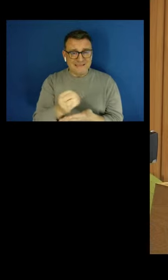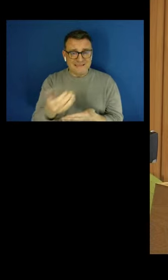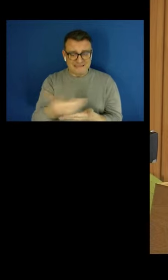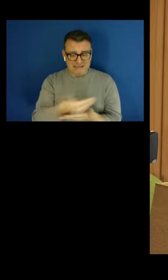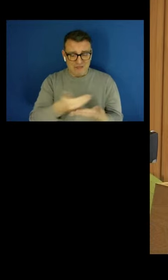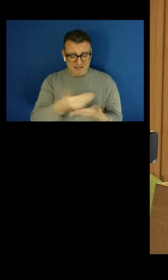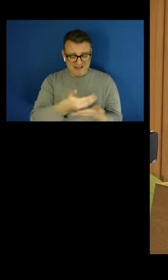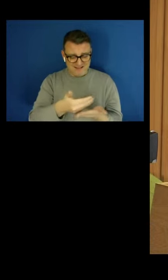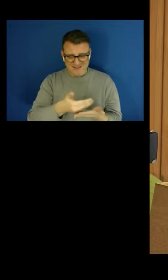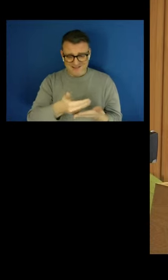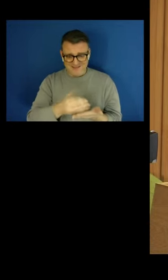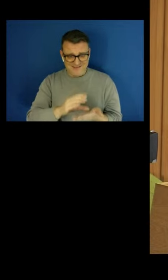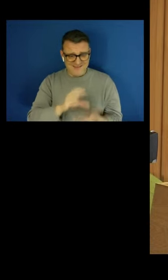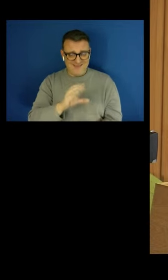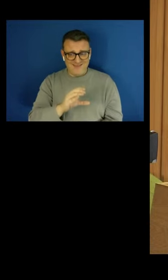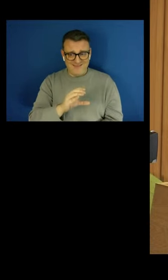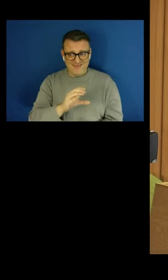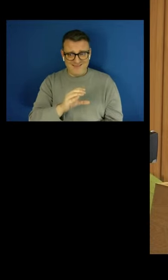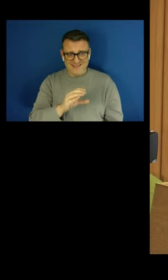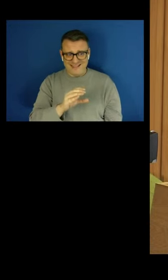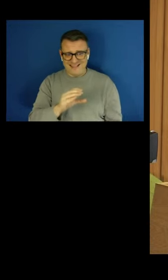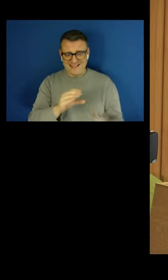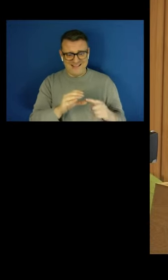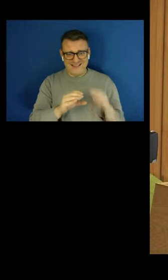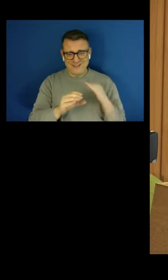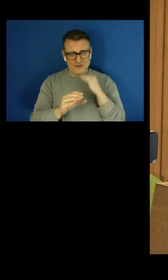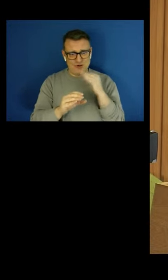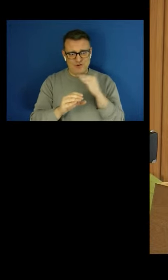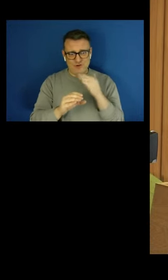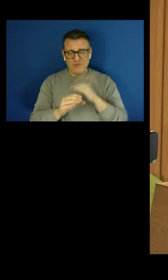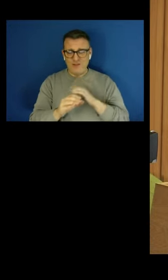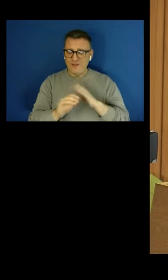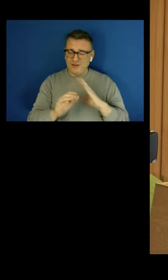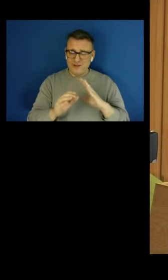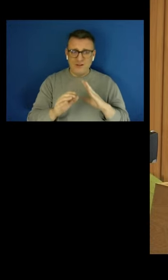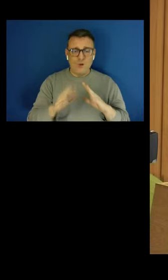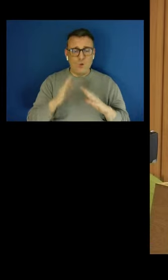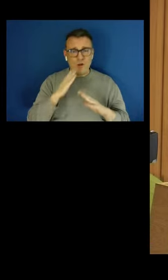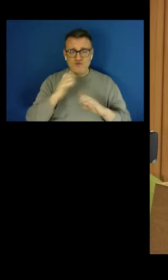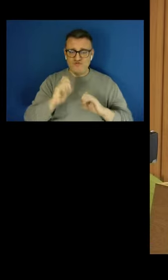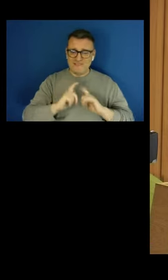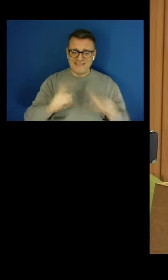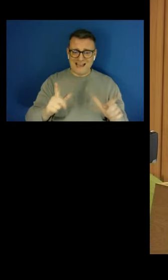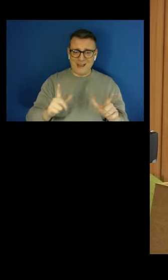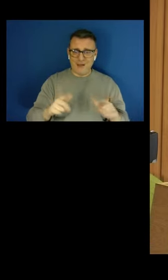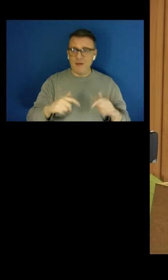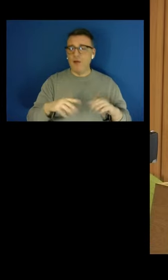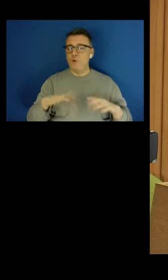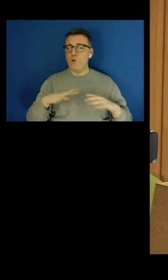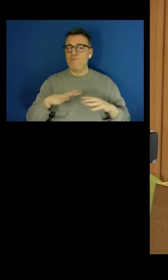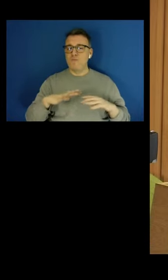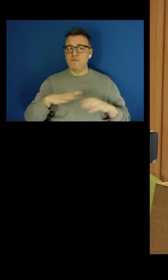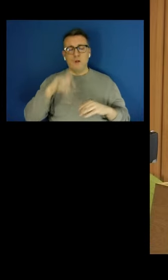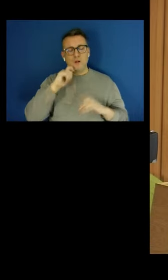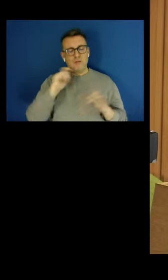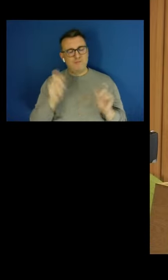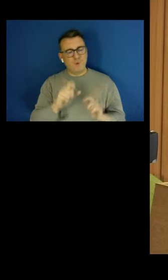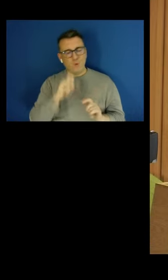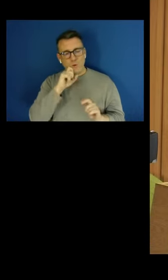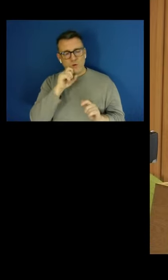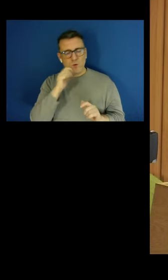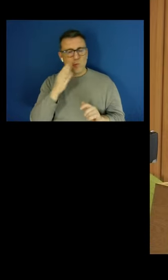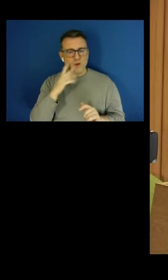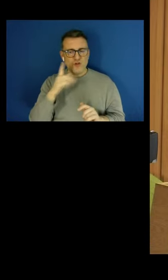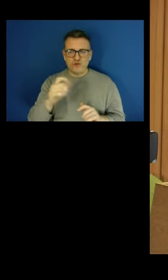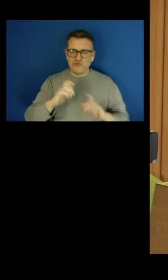to get you a decent income in retirement when you reach retirement age.